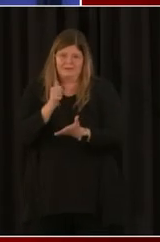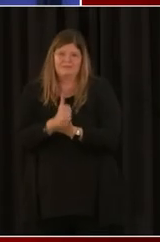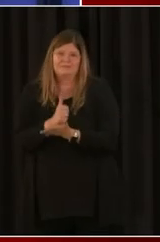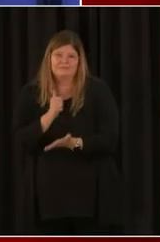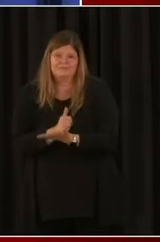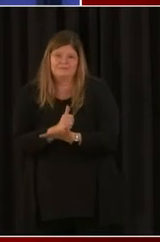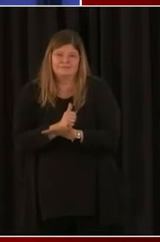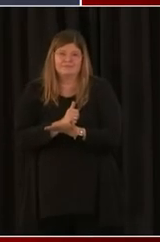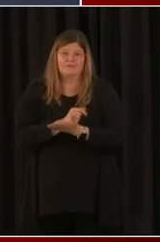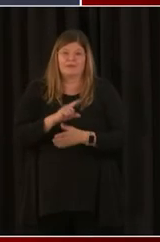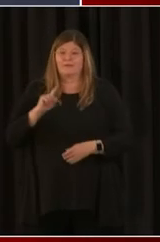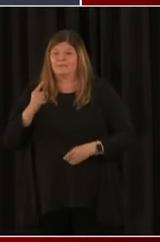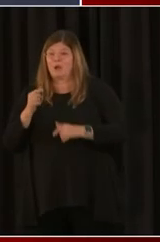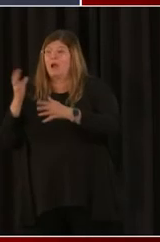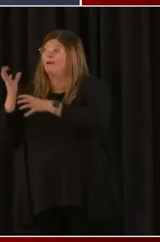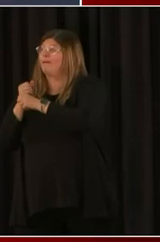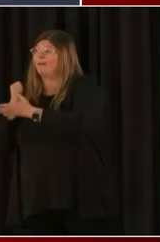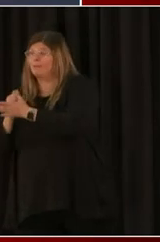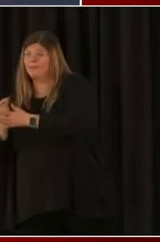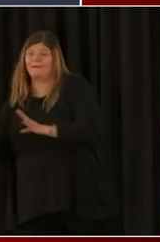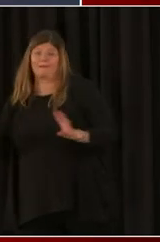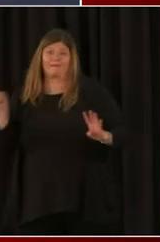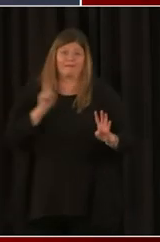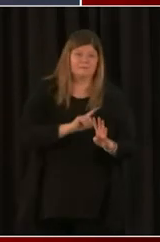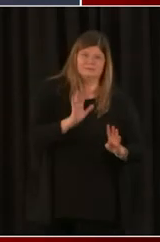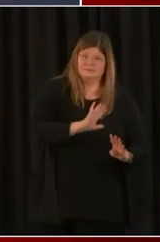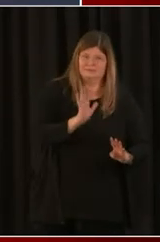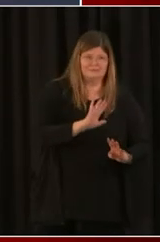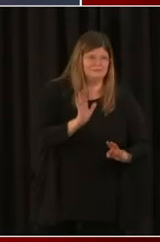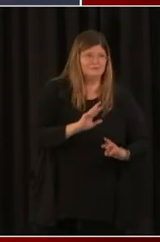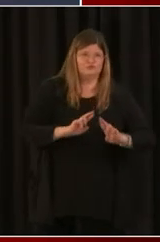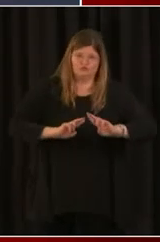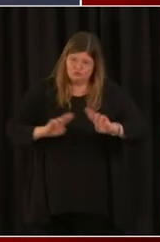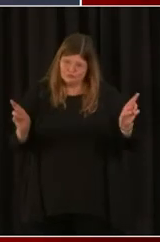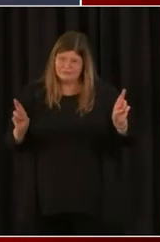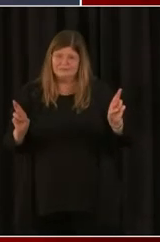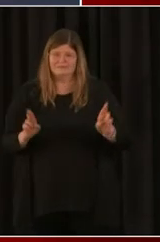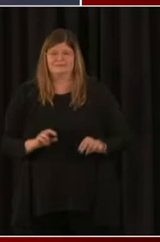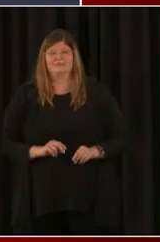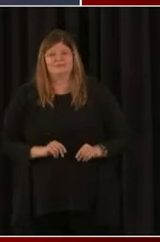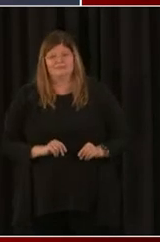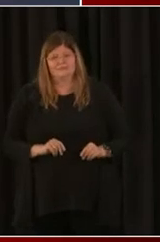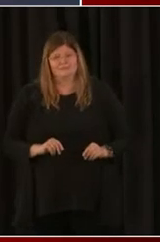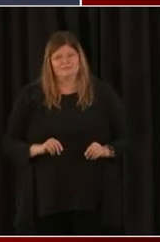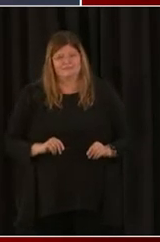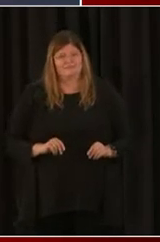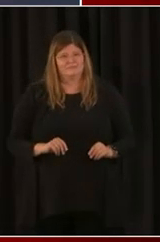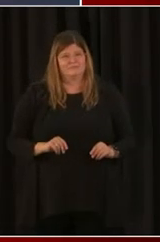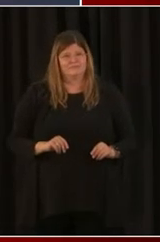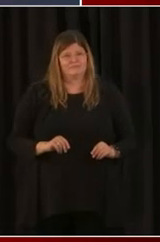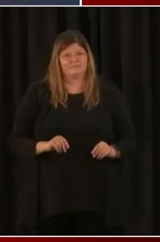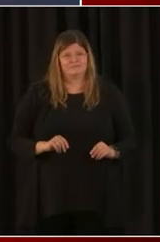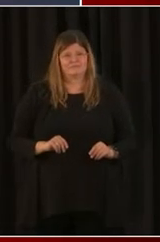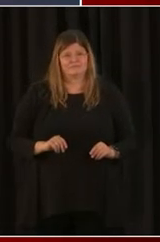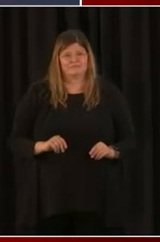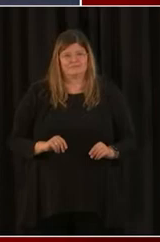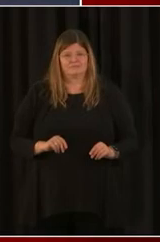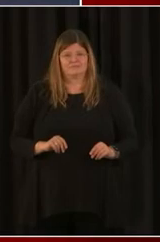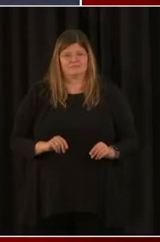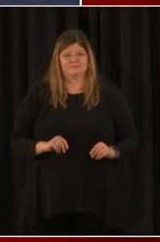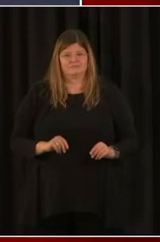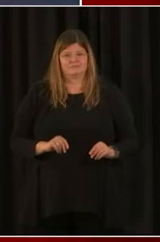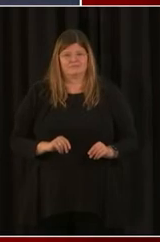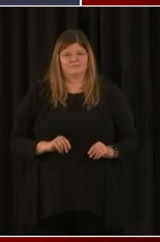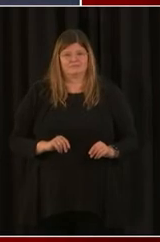was performing the pro bono service, are they still doing that, or is that? They are, they are, and they intend to do it for the second round too. Okay, and how can folks access that?